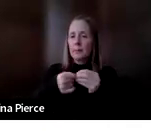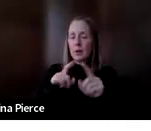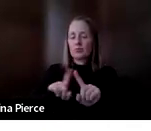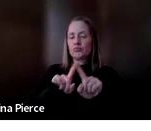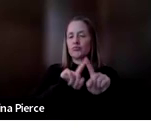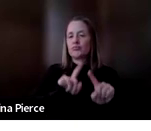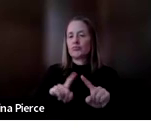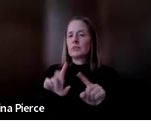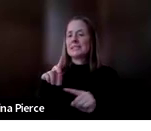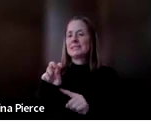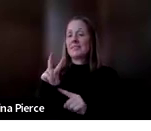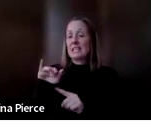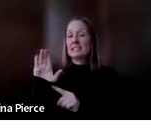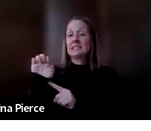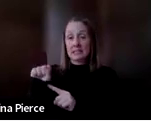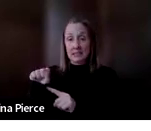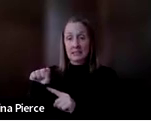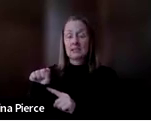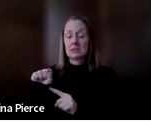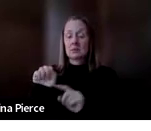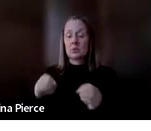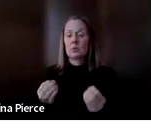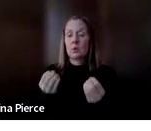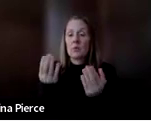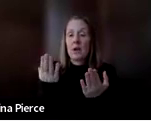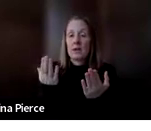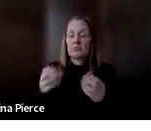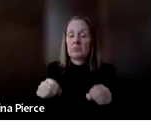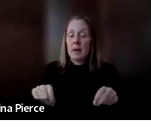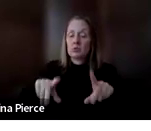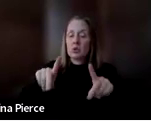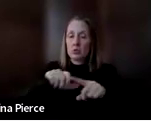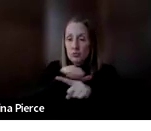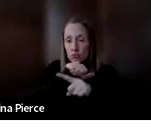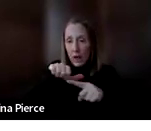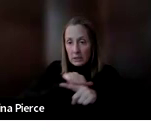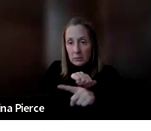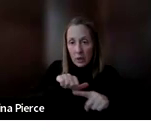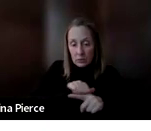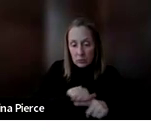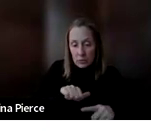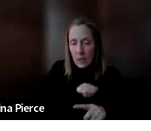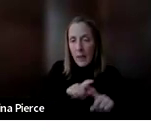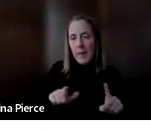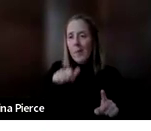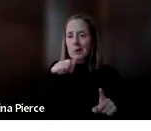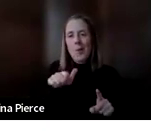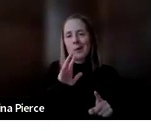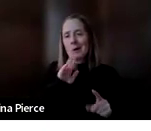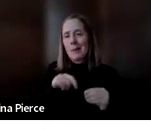give opportunities to practice with different devices, but we don't talk a lot about